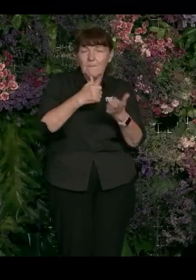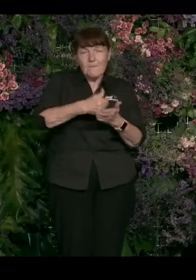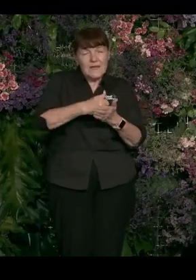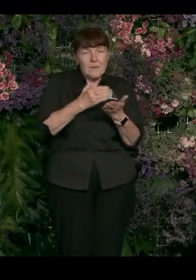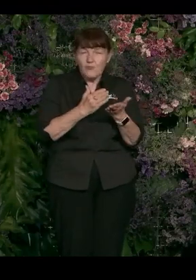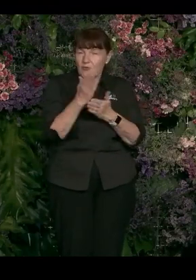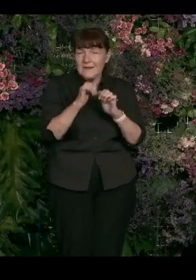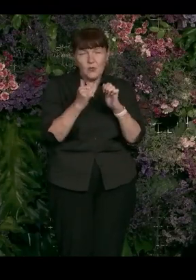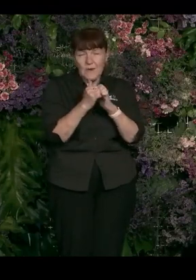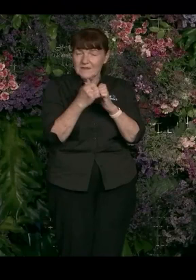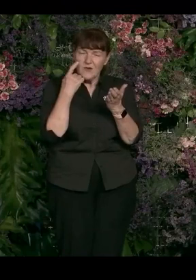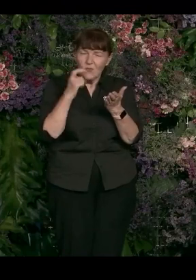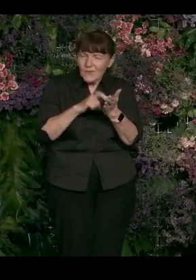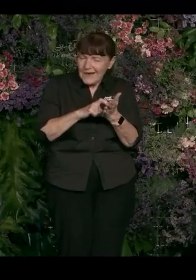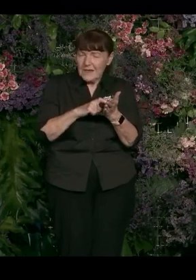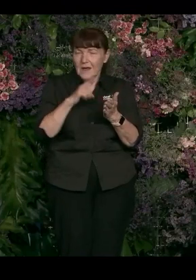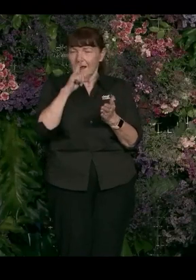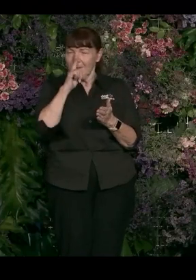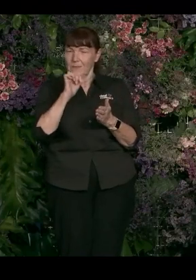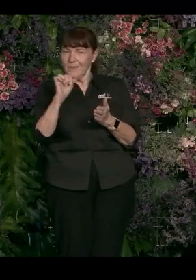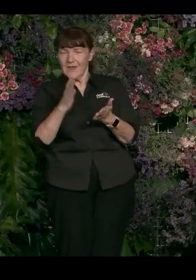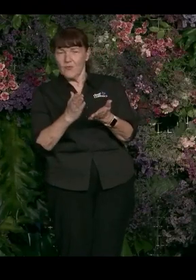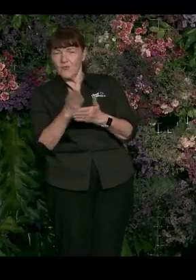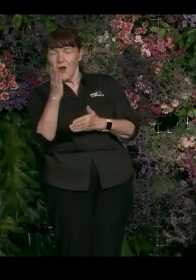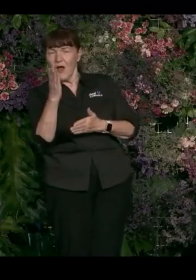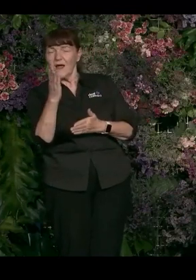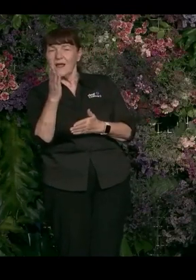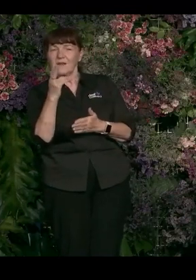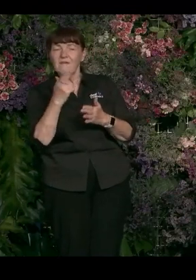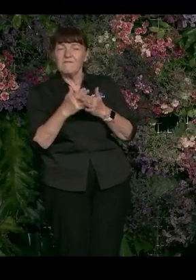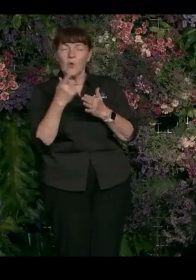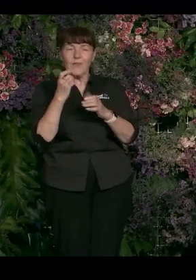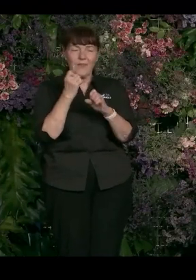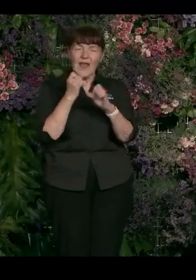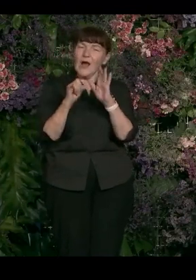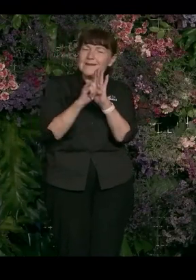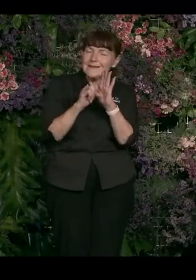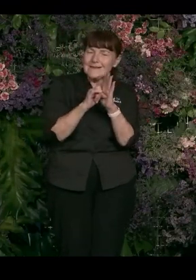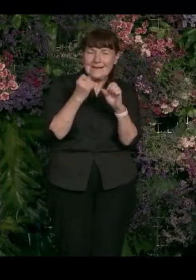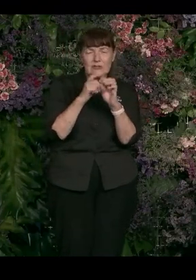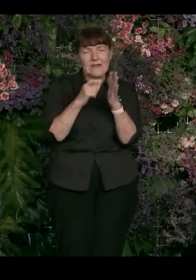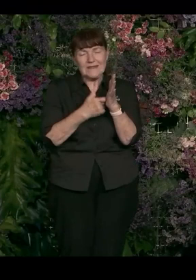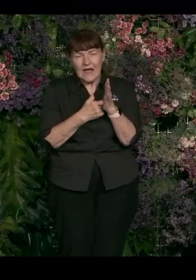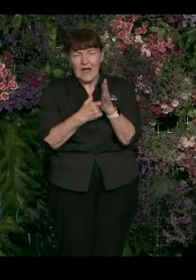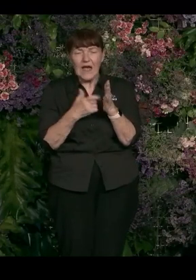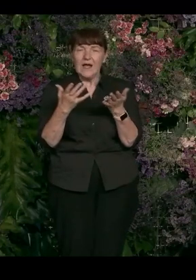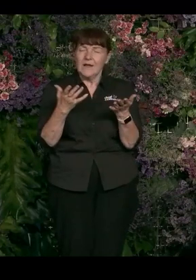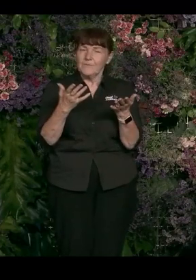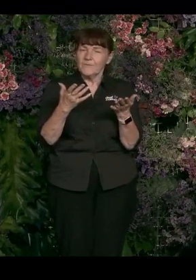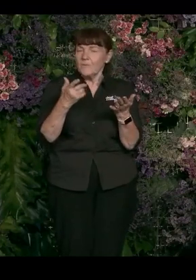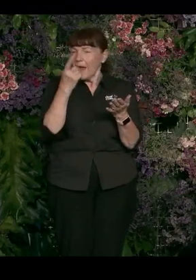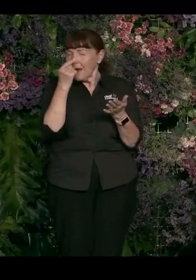that recognise people's rights in terms of their gender identity, being able to